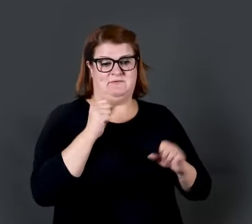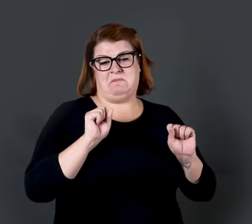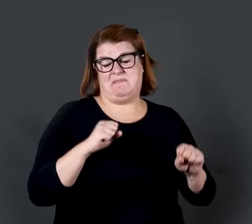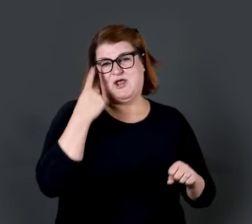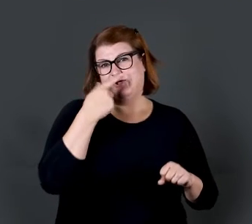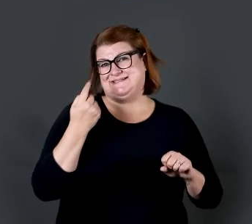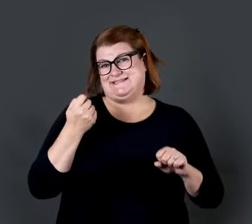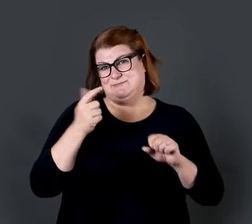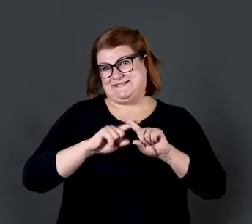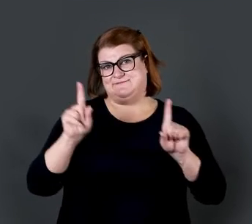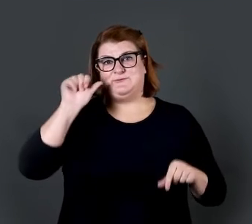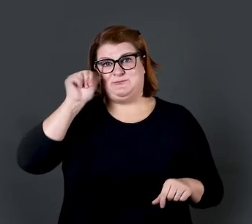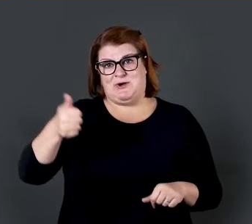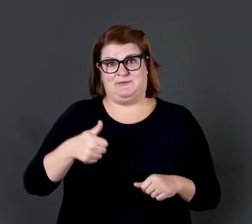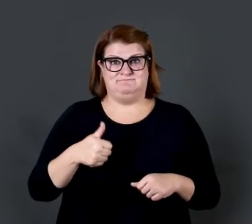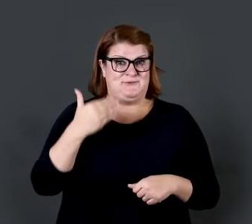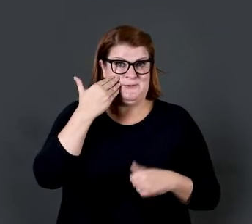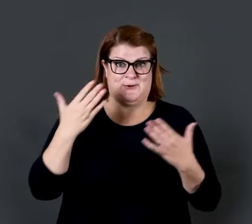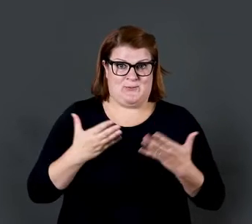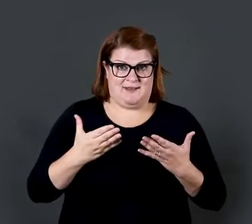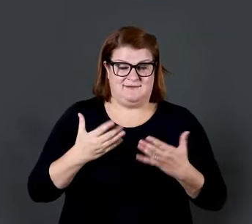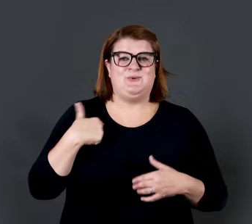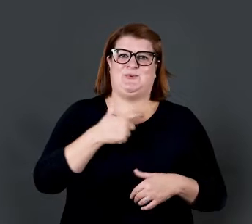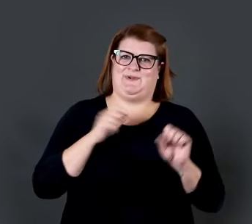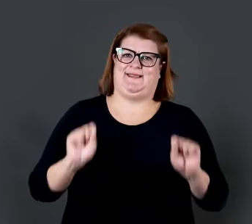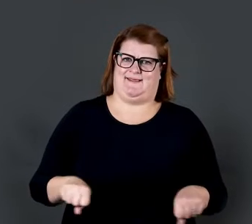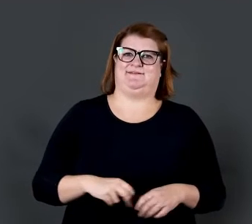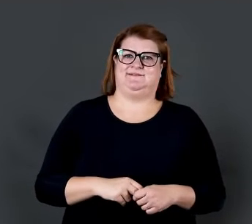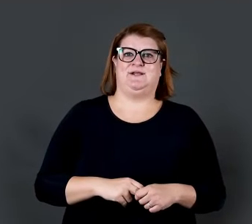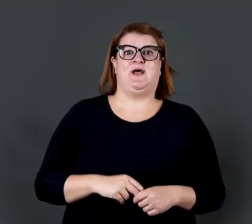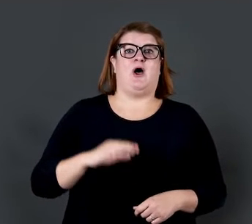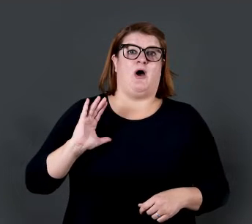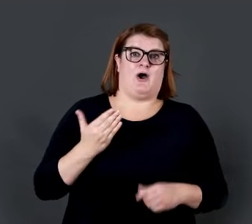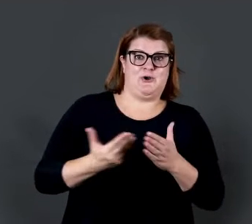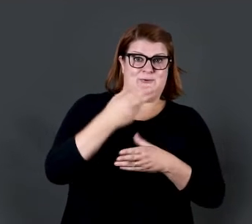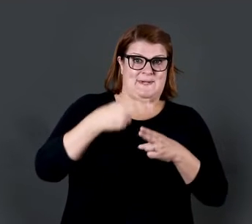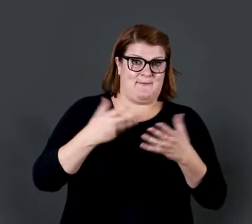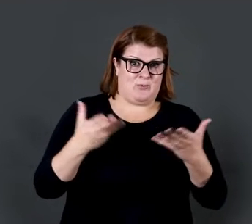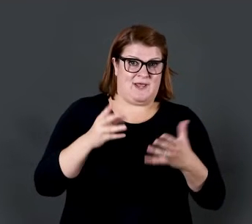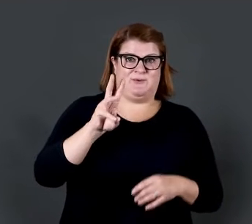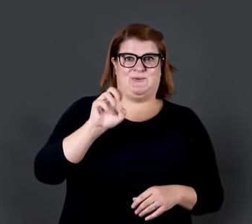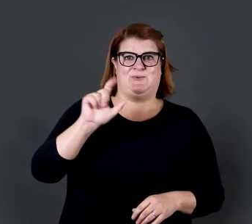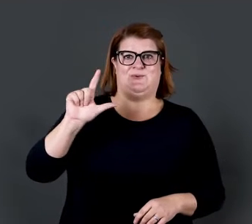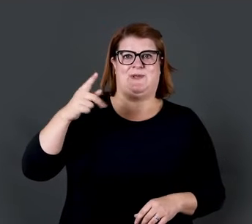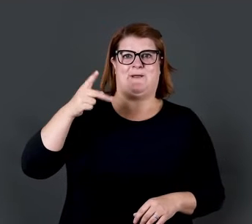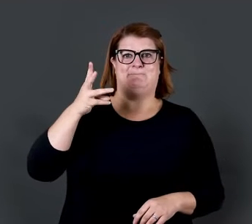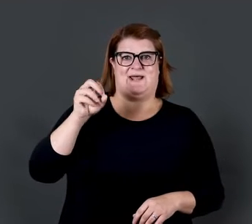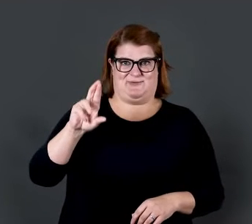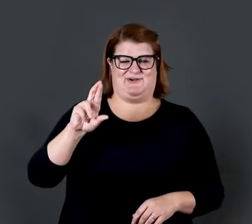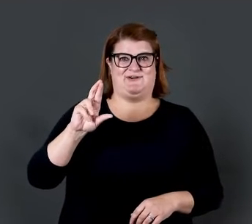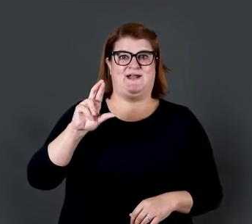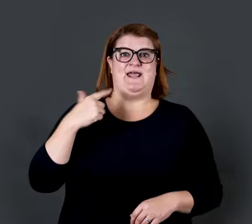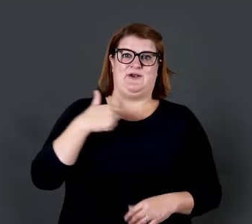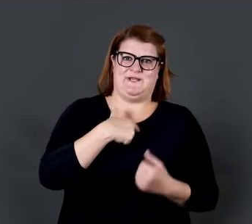little different tomorrow. You know what? We can. We are WellPower, and we power the pursuit of